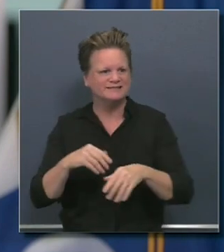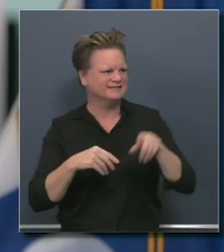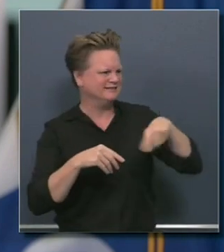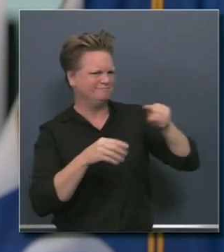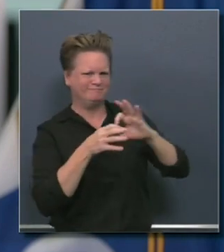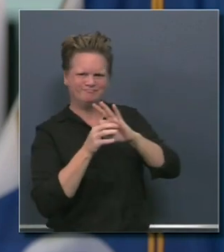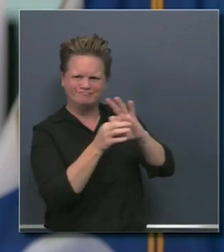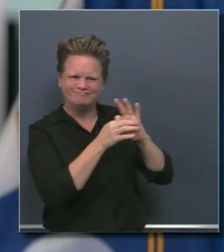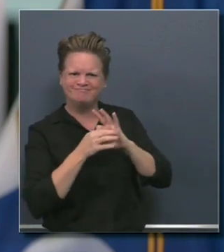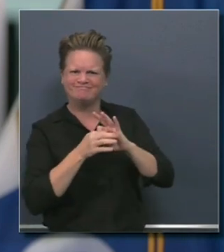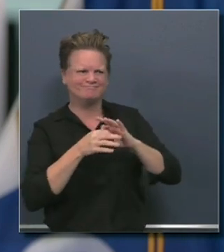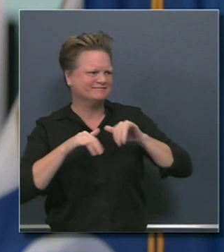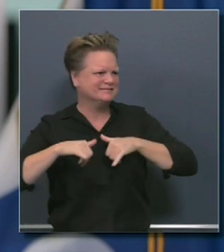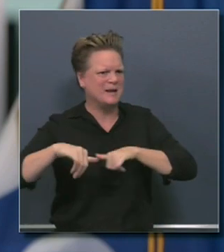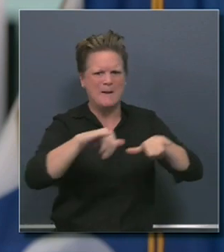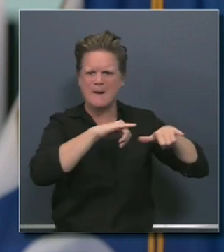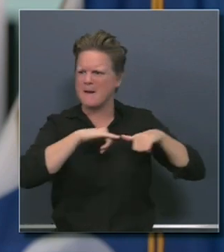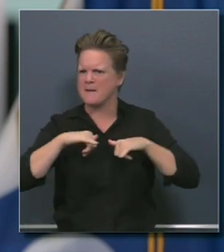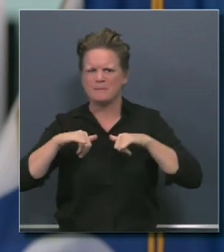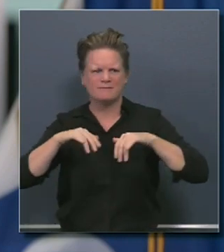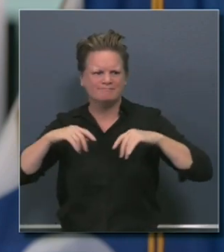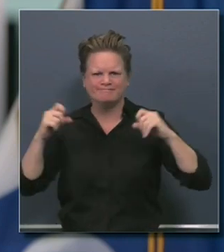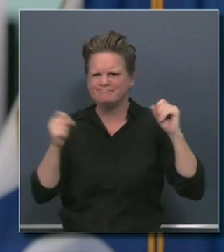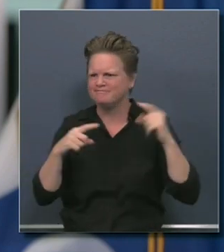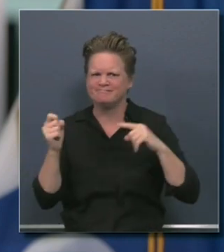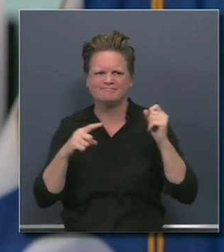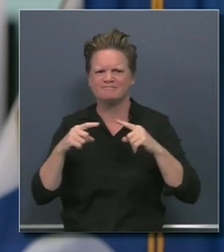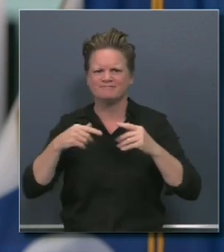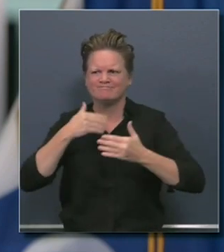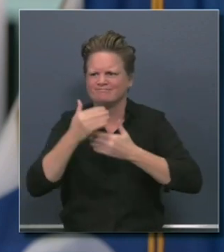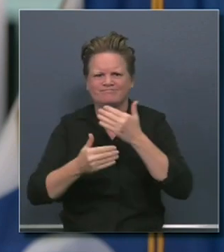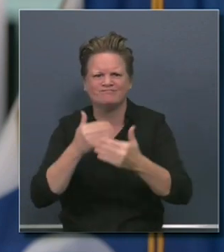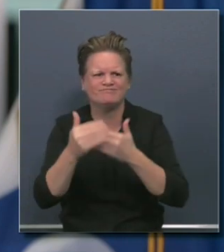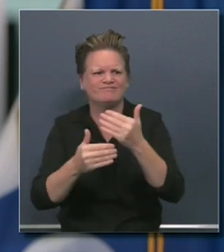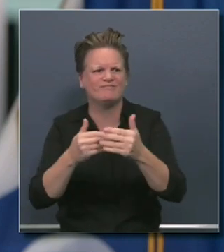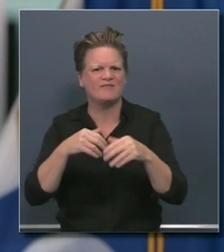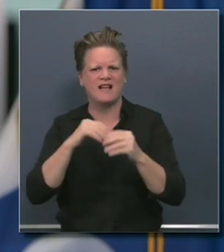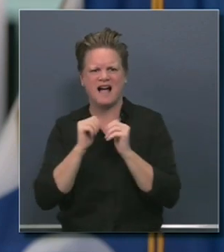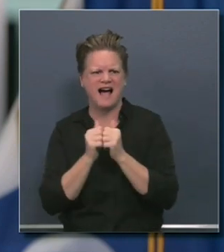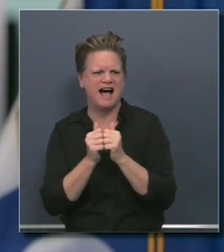a lot of those conversations, this is one of the efforts that we are now making public here today. the depressions. . . .